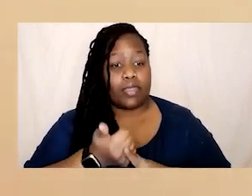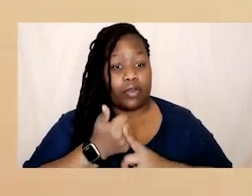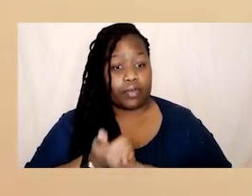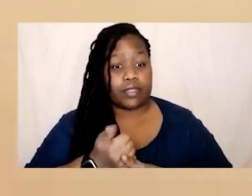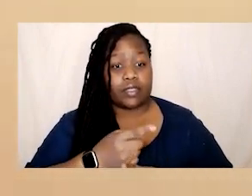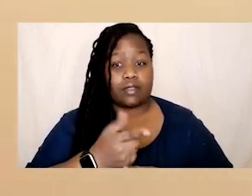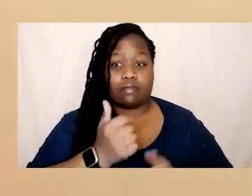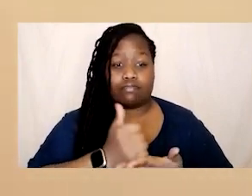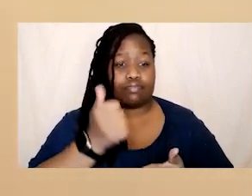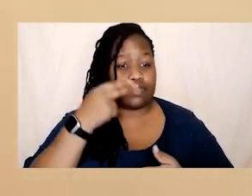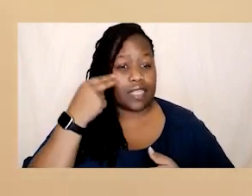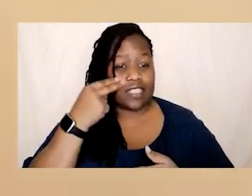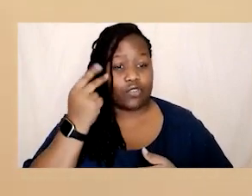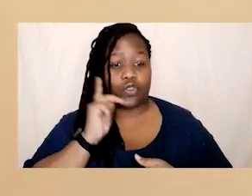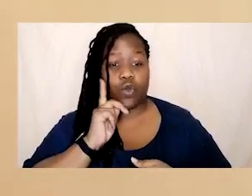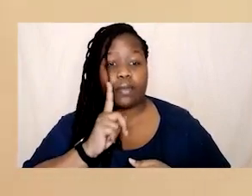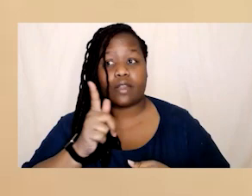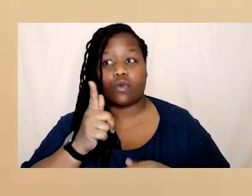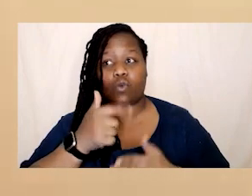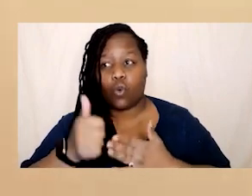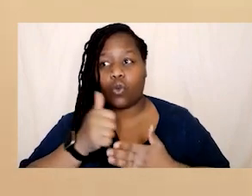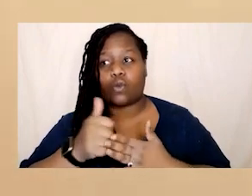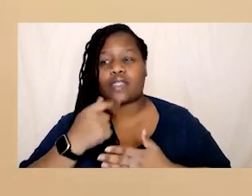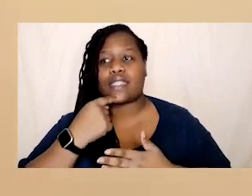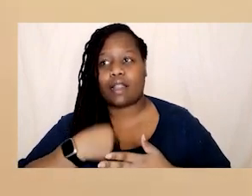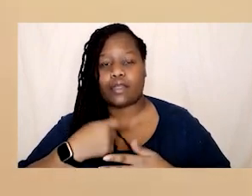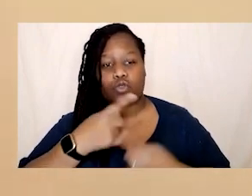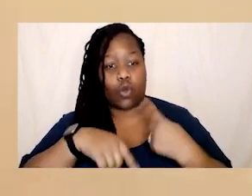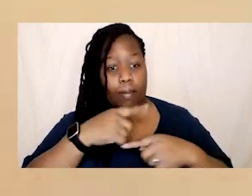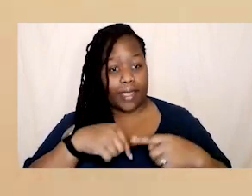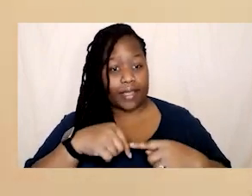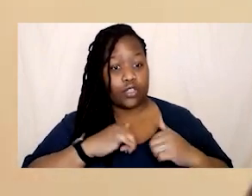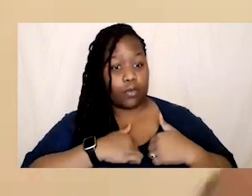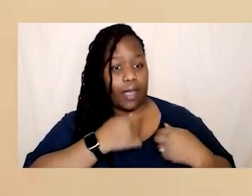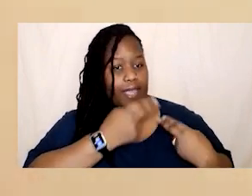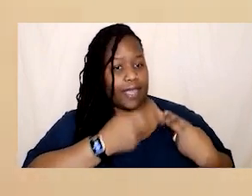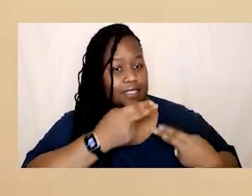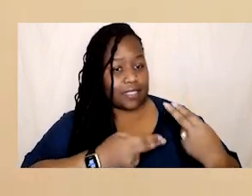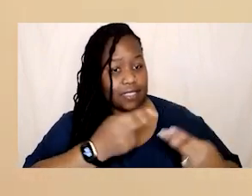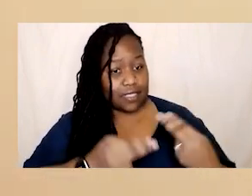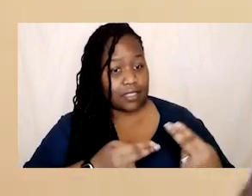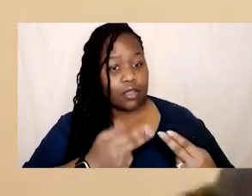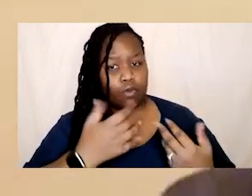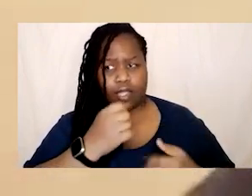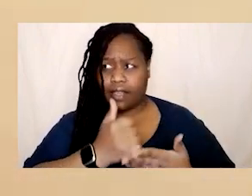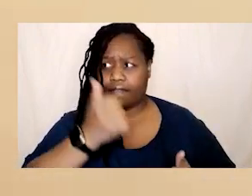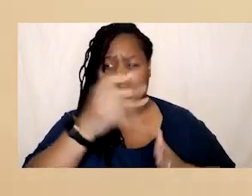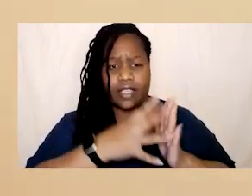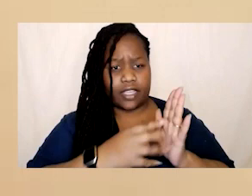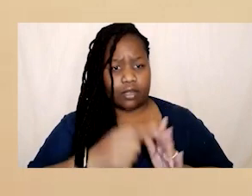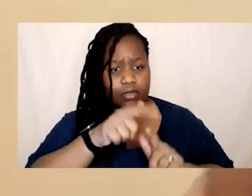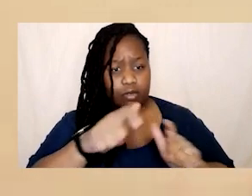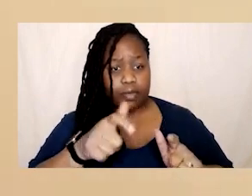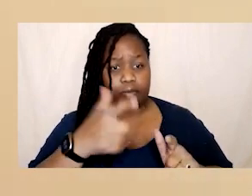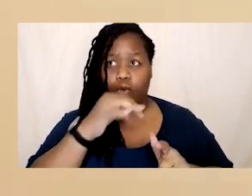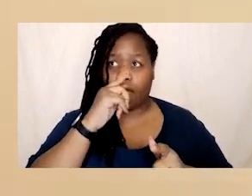constantly told me to go back to my ancestors there is examples outside colonialism of people who had power and status and believed